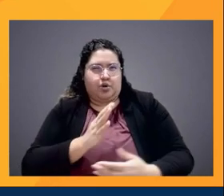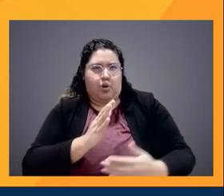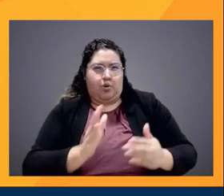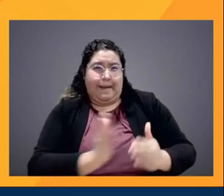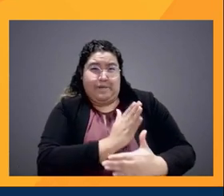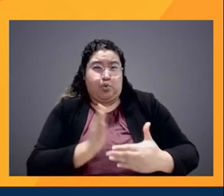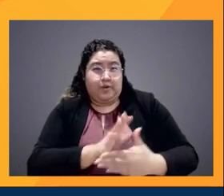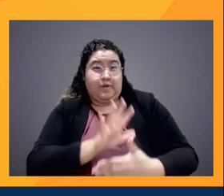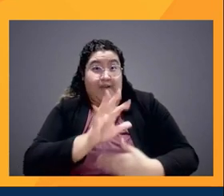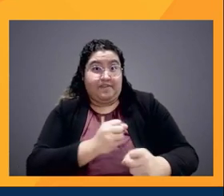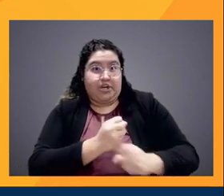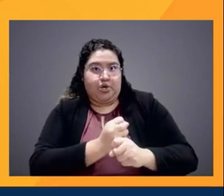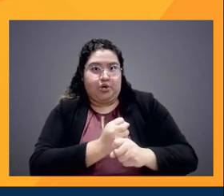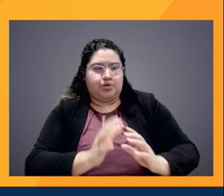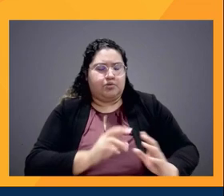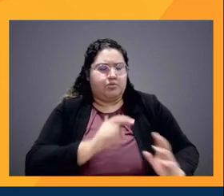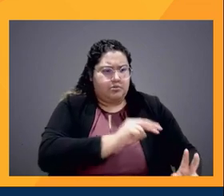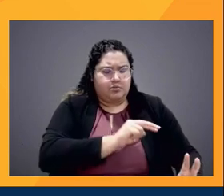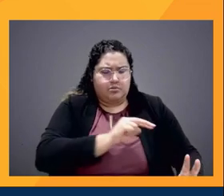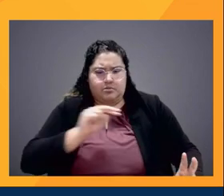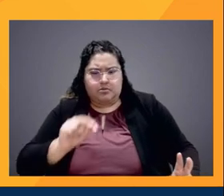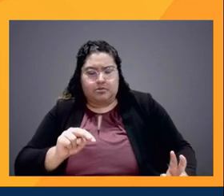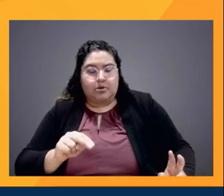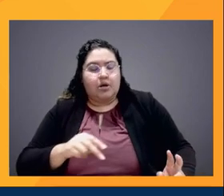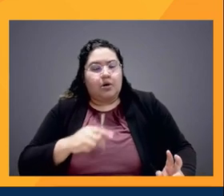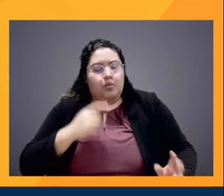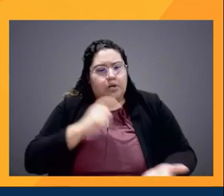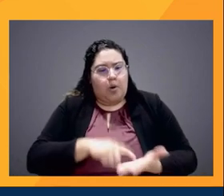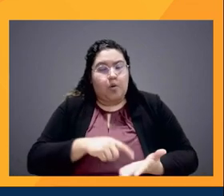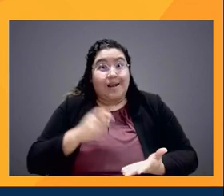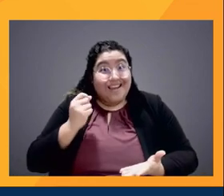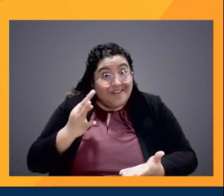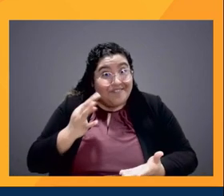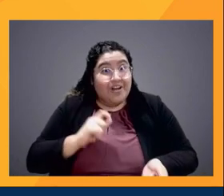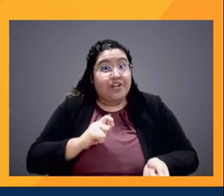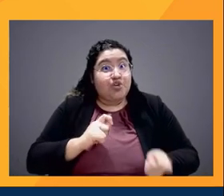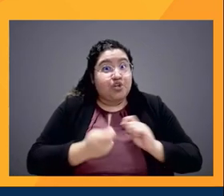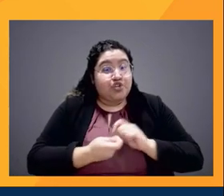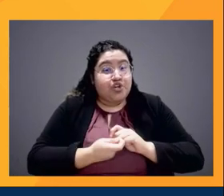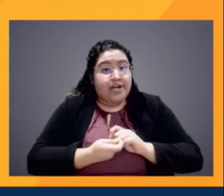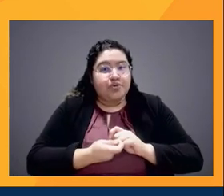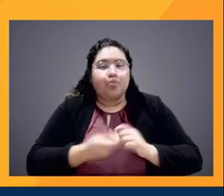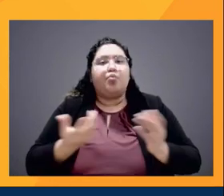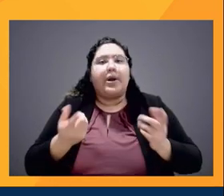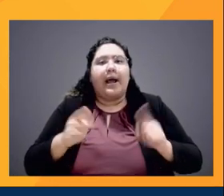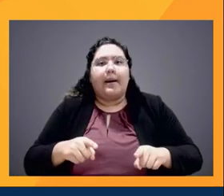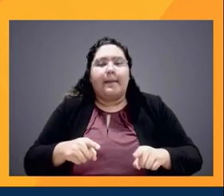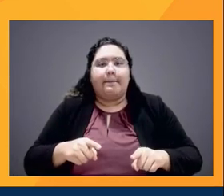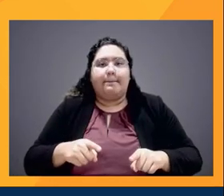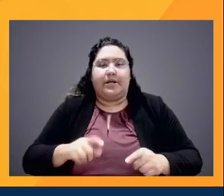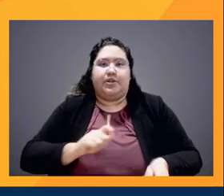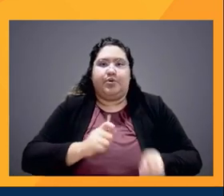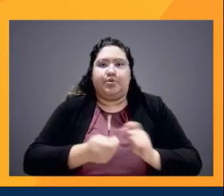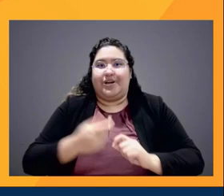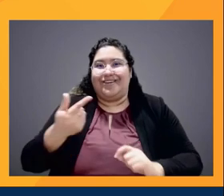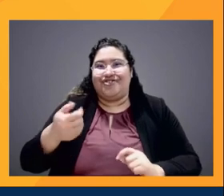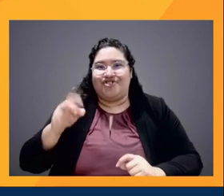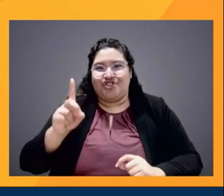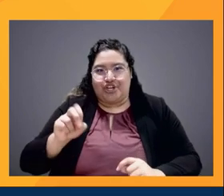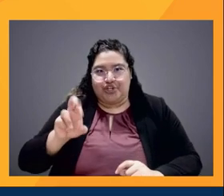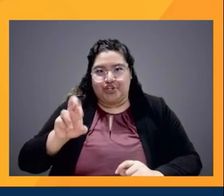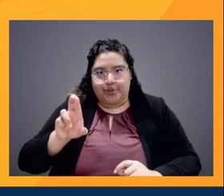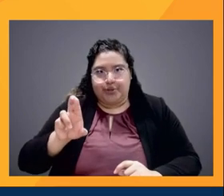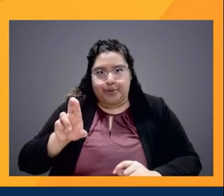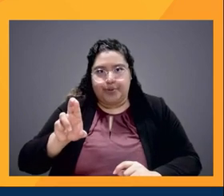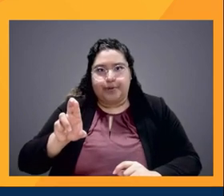saw is that if there was any change, there was a change in gender, right? And then when you look closely, you